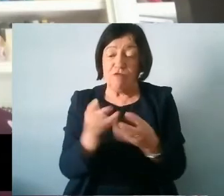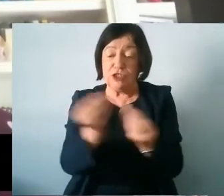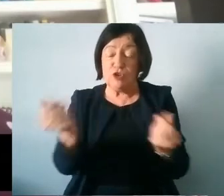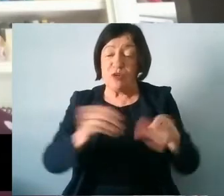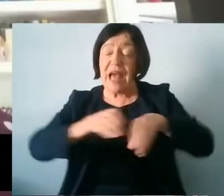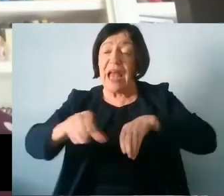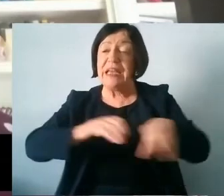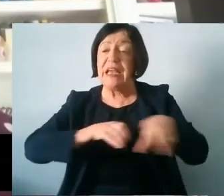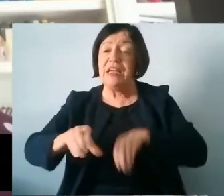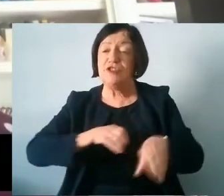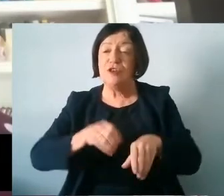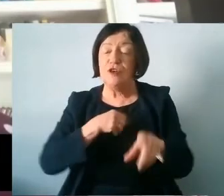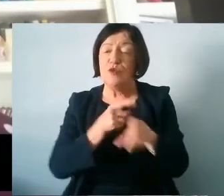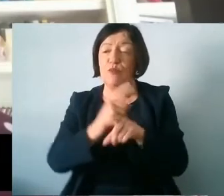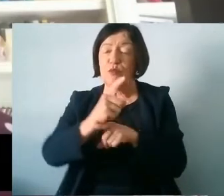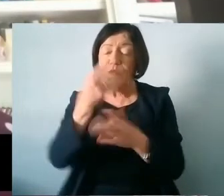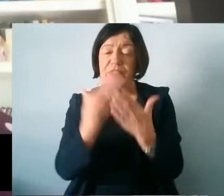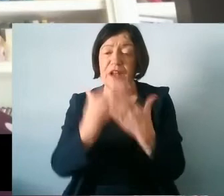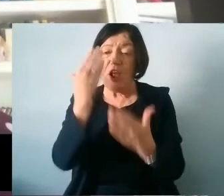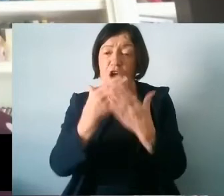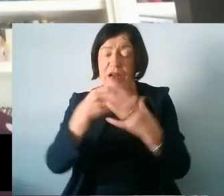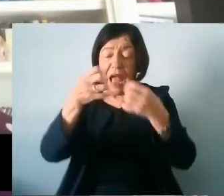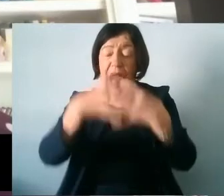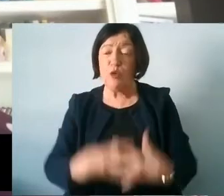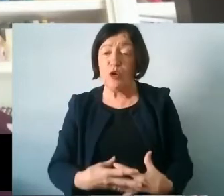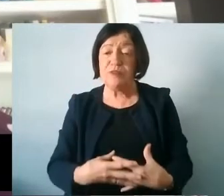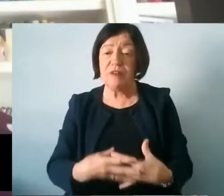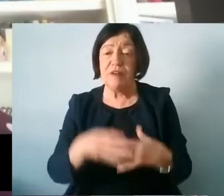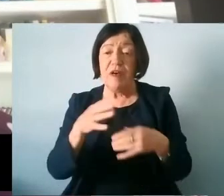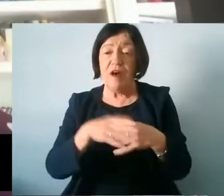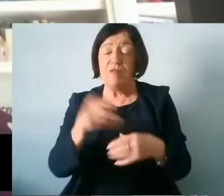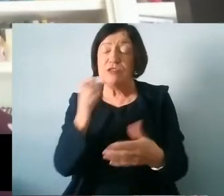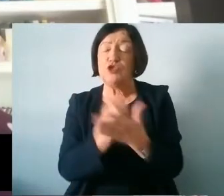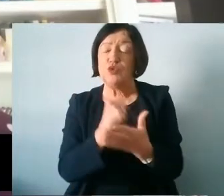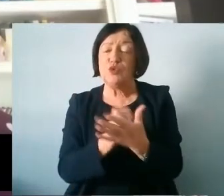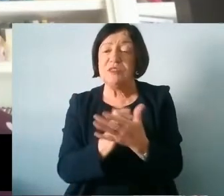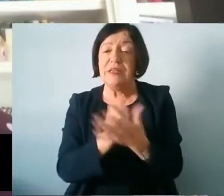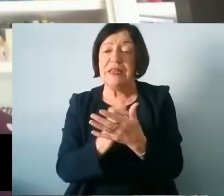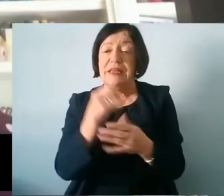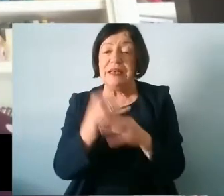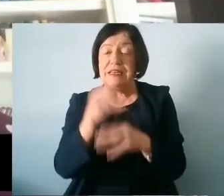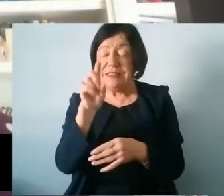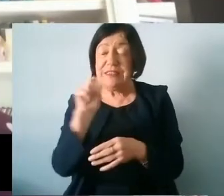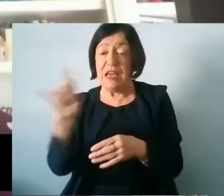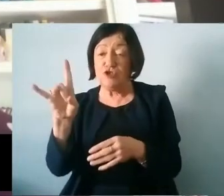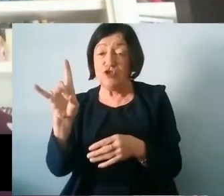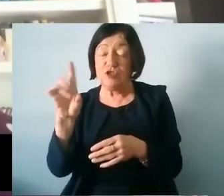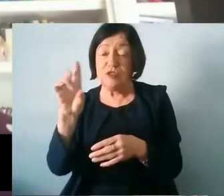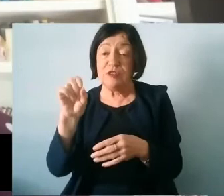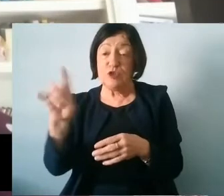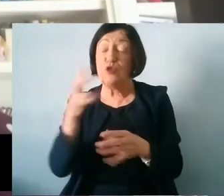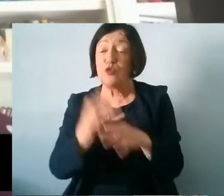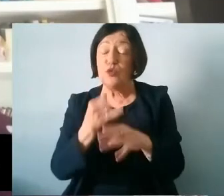To improve the learning outcomes and outcomes of students in DESH schools. To